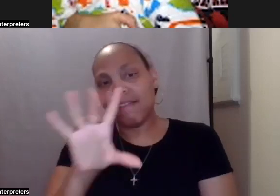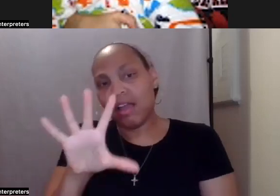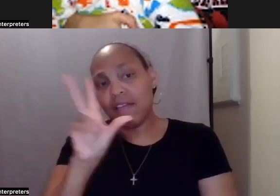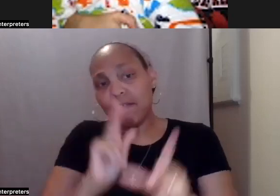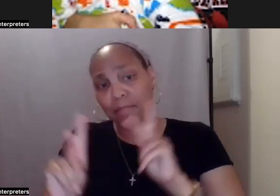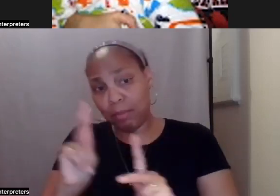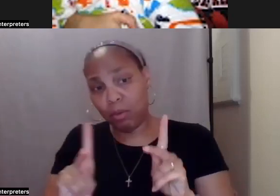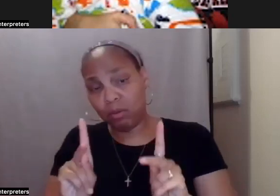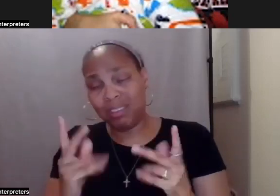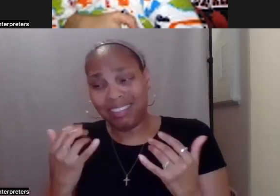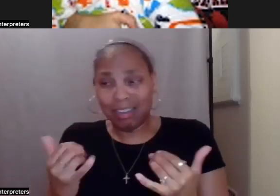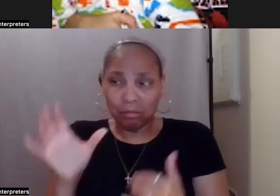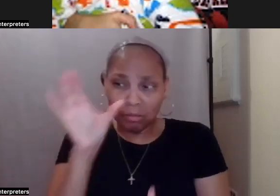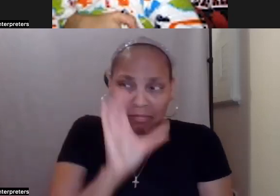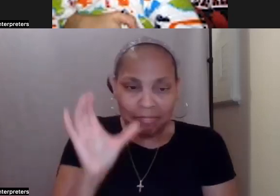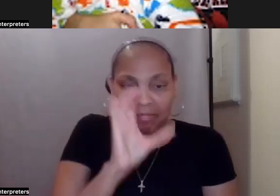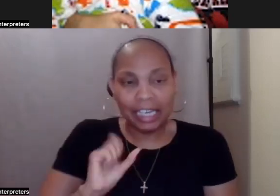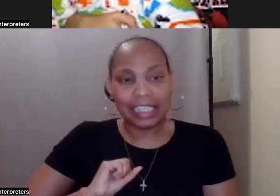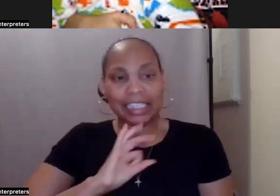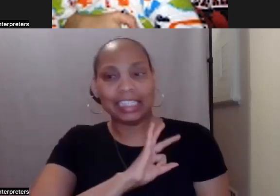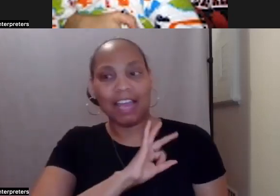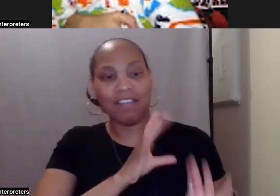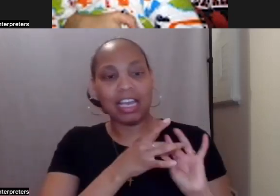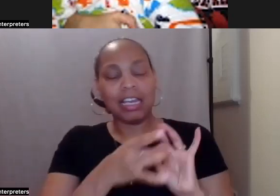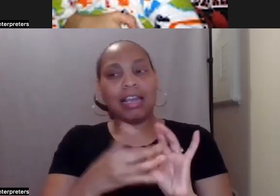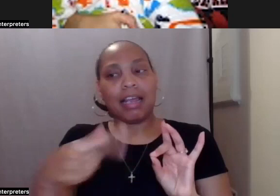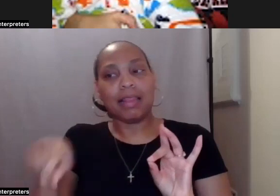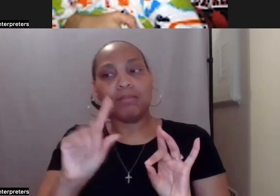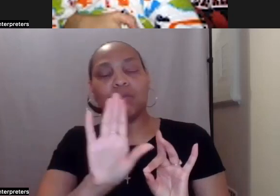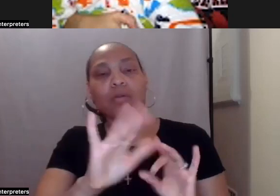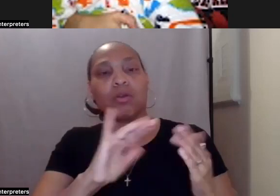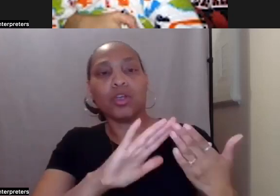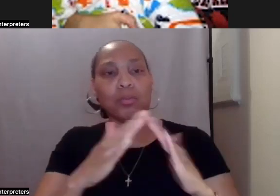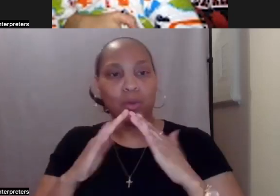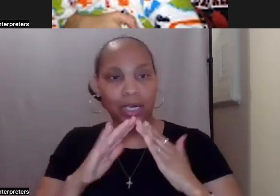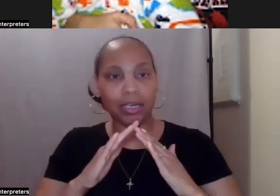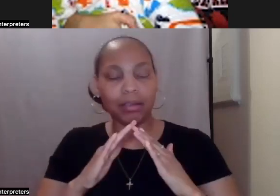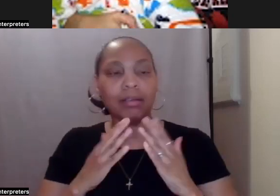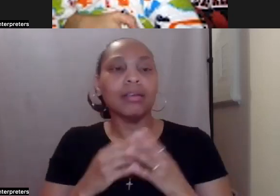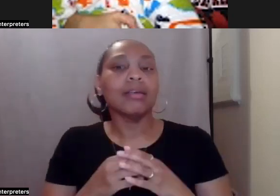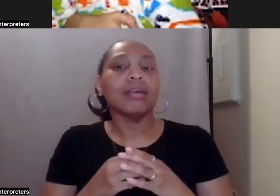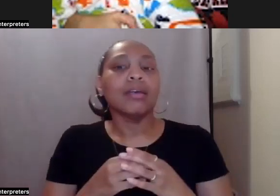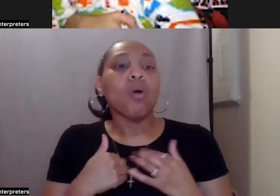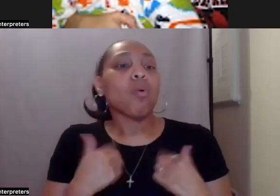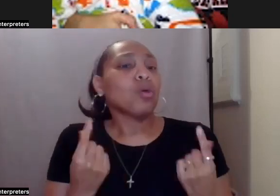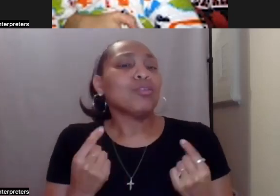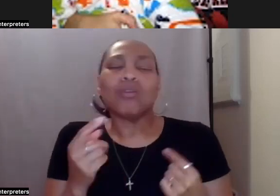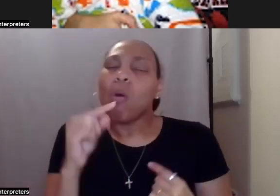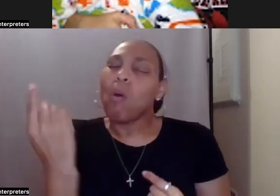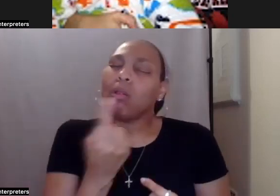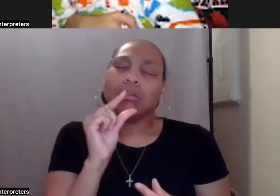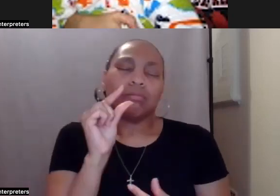we're finding staff and connecting them to their community, but this is only a small part of the answer and what we do as brokers.